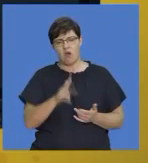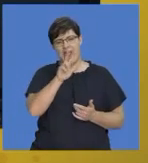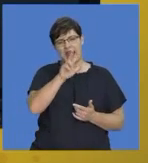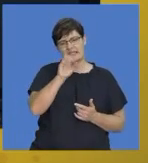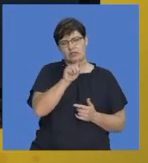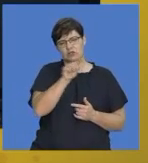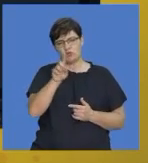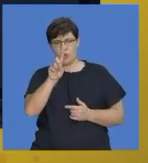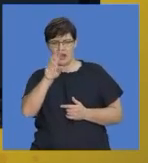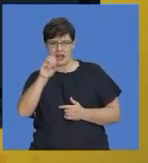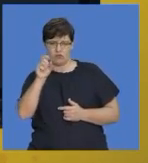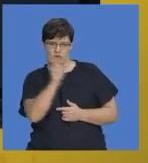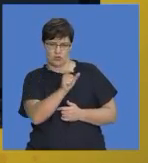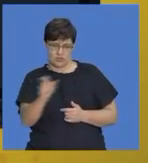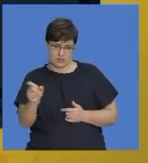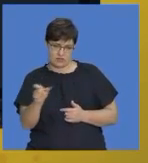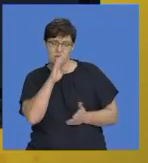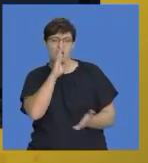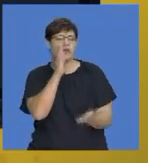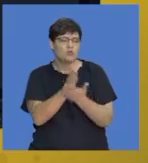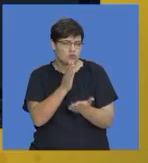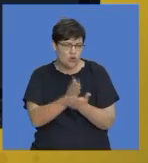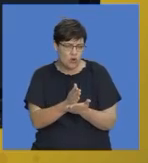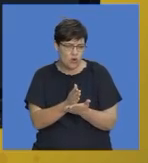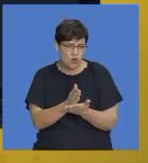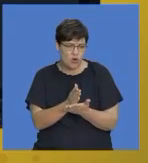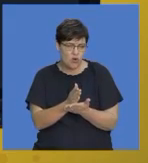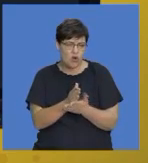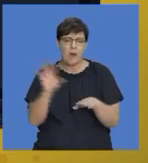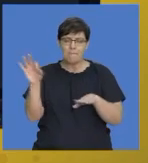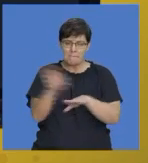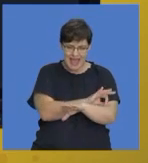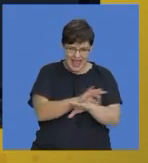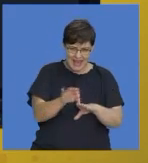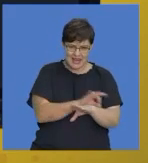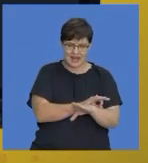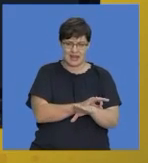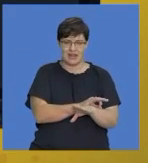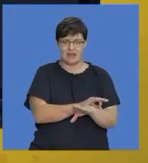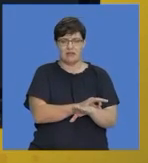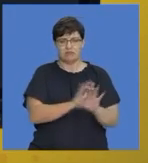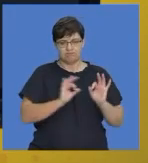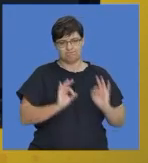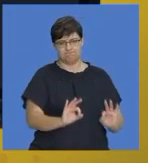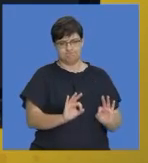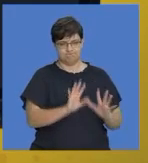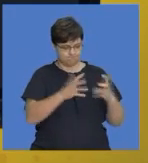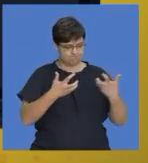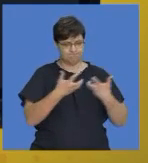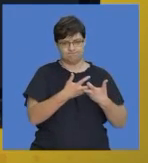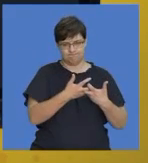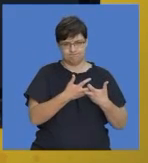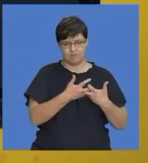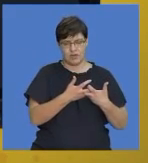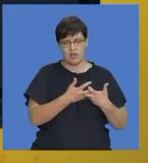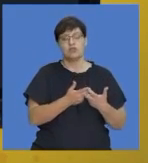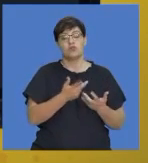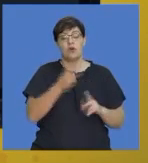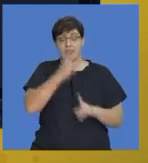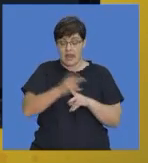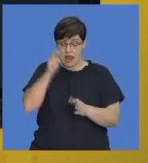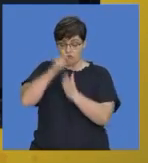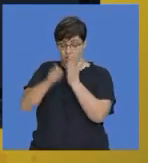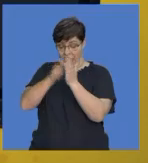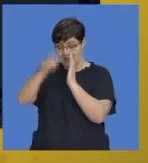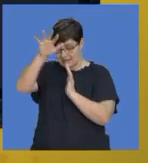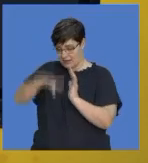ensure that you plan correctly so that we actually ensure that you have all the things like when you're